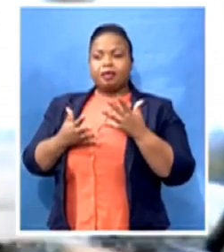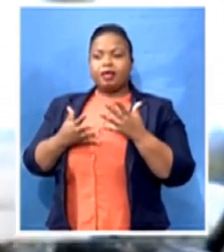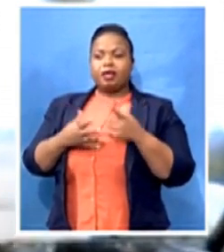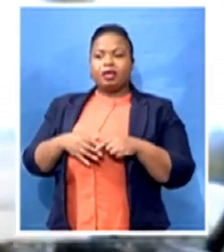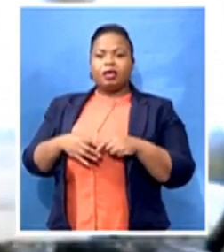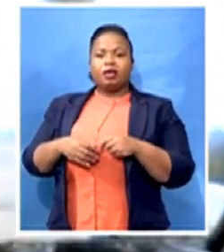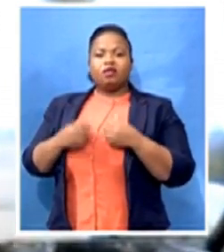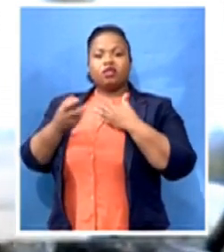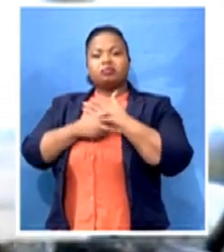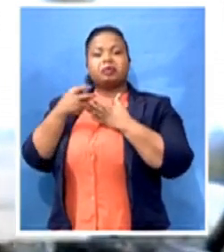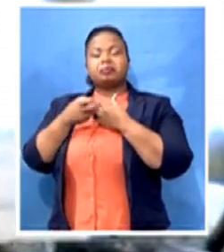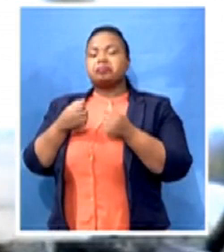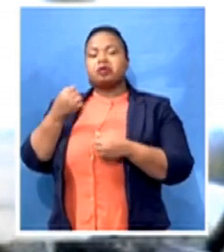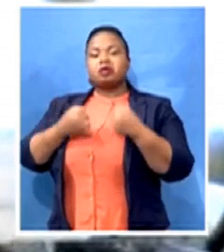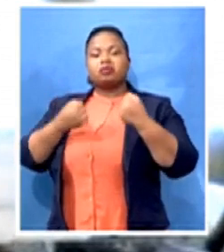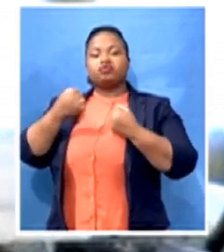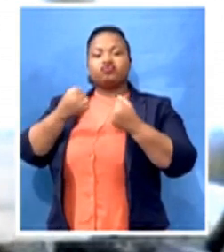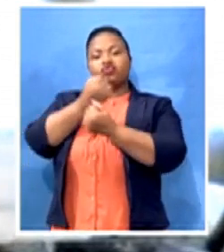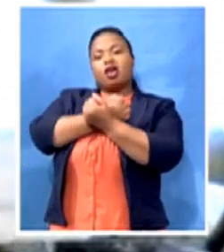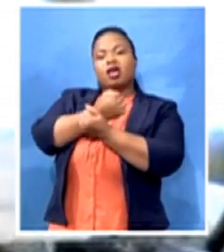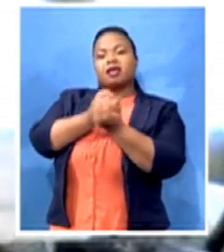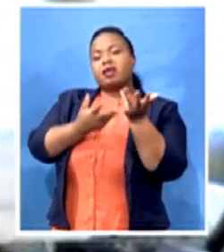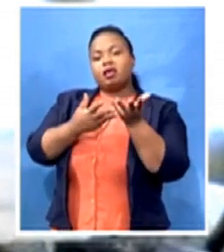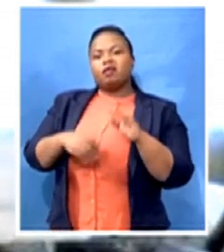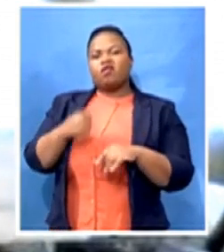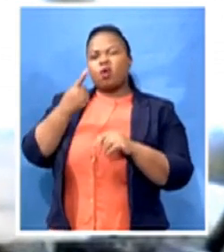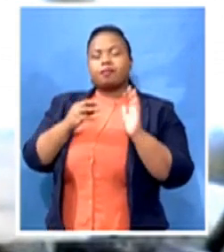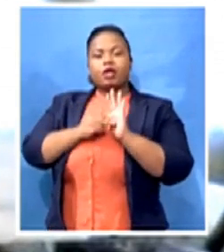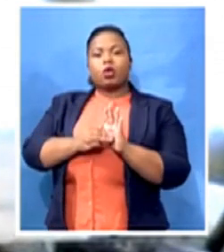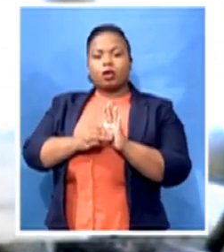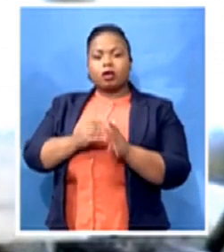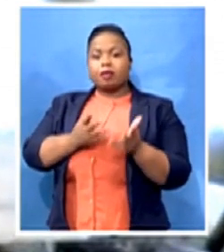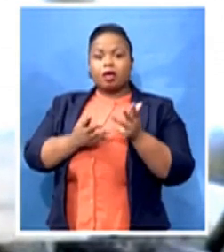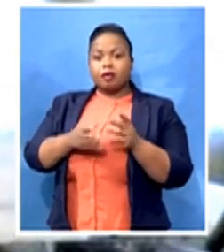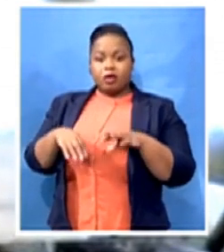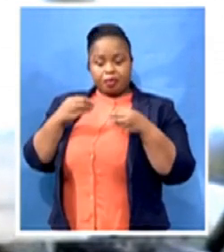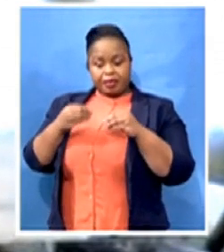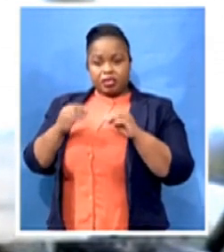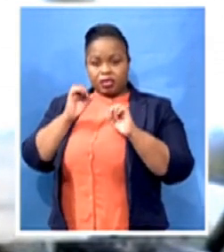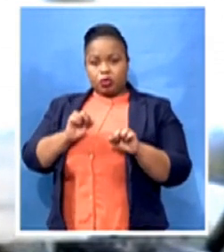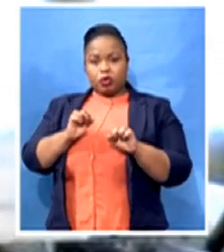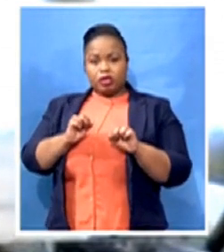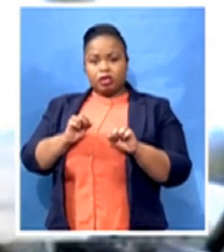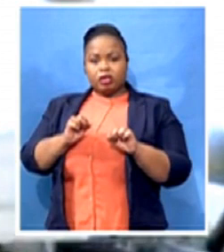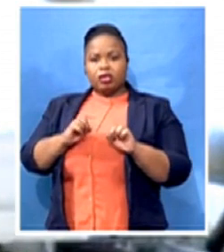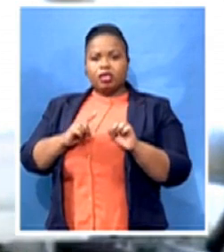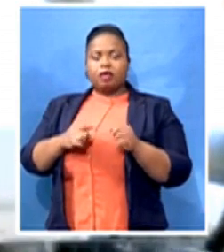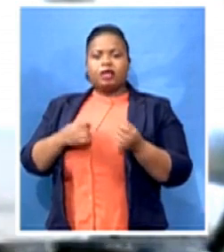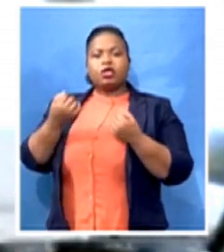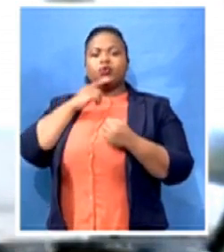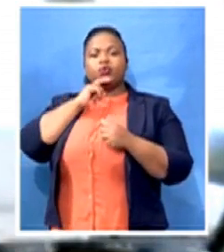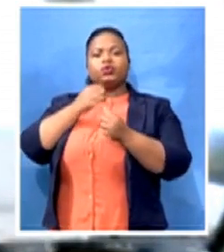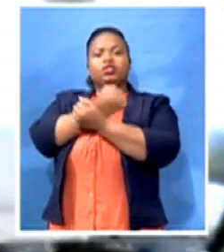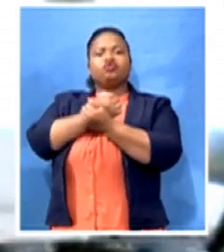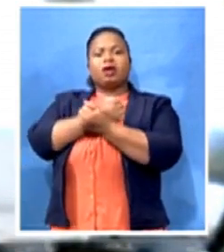you find yourself in a position where the company, because of the current cash flow situations, one, and two, that